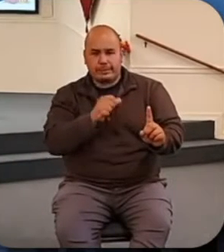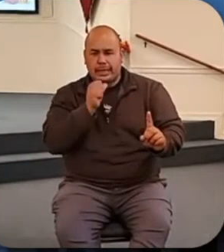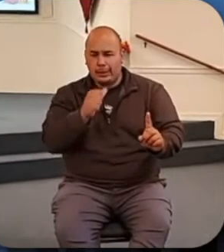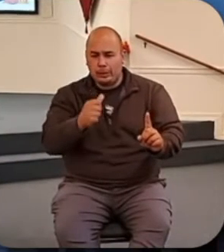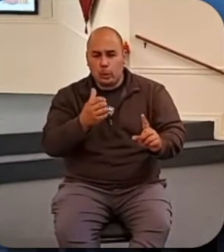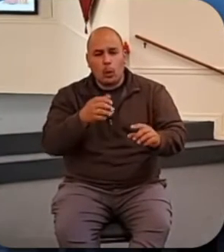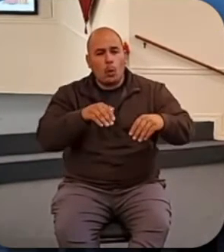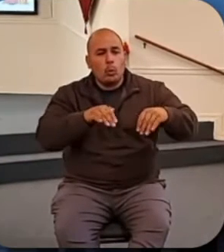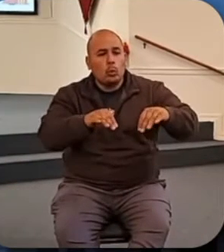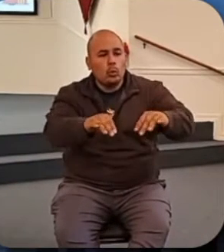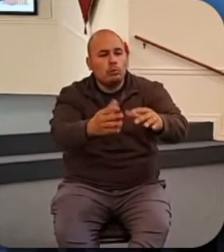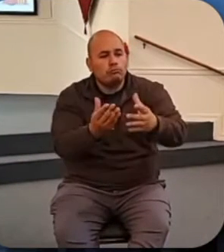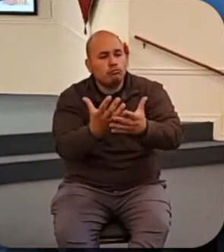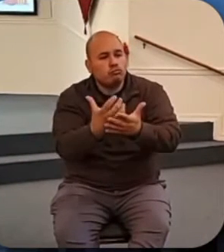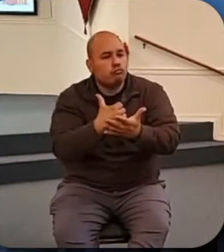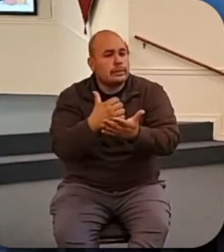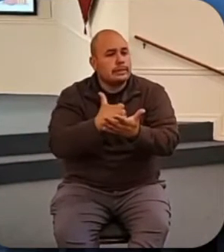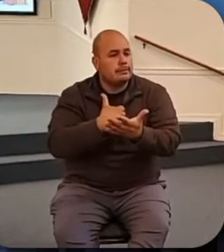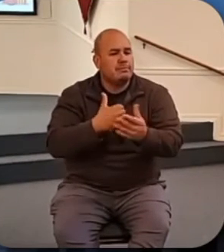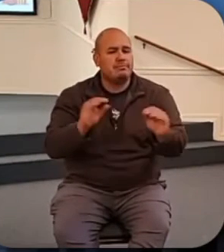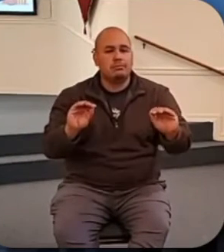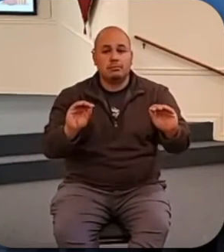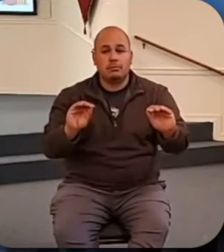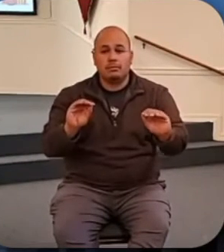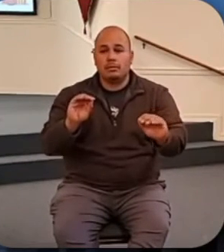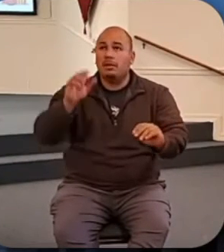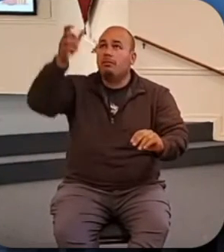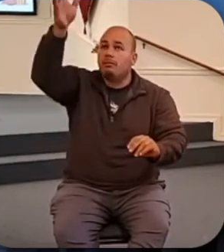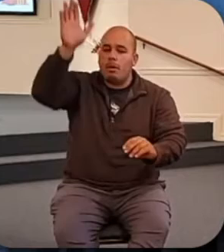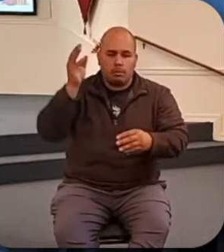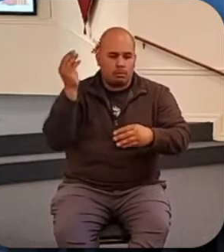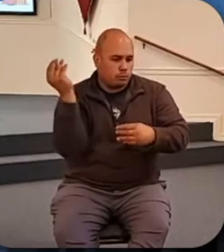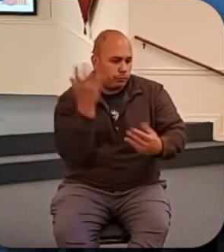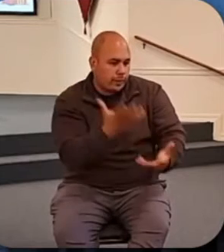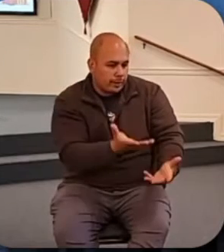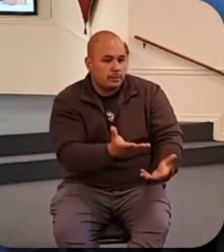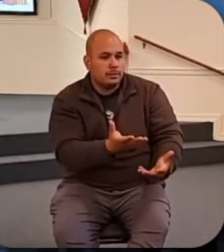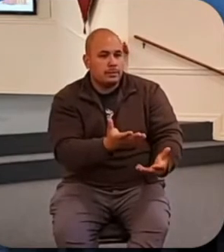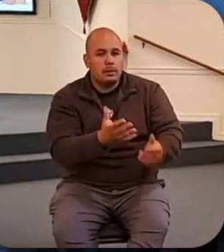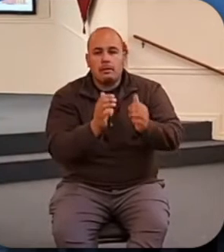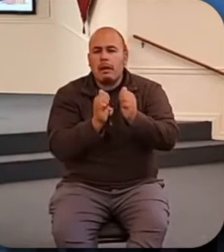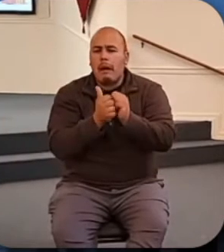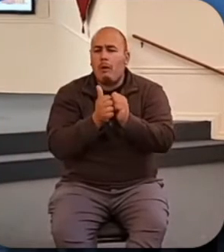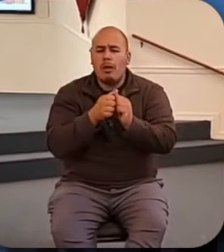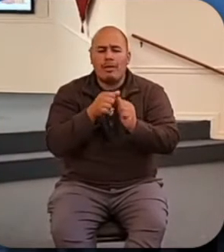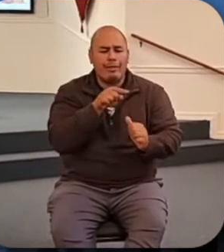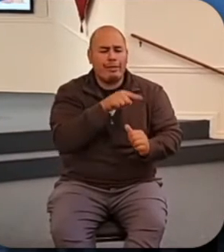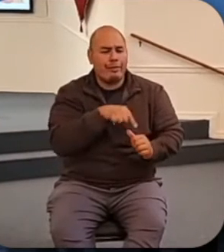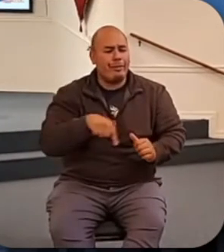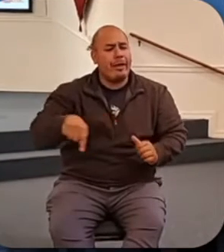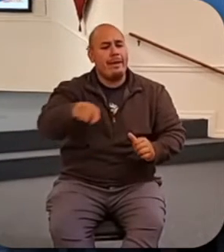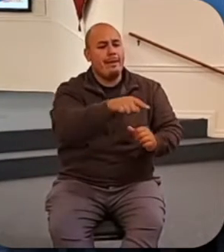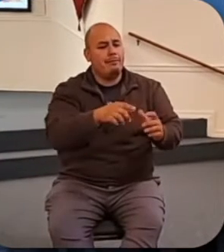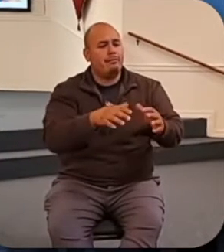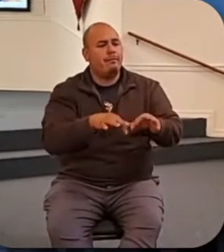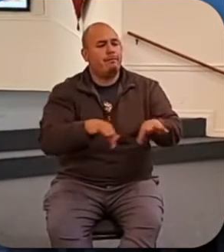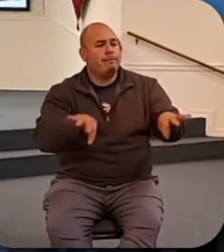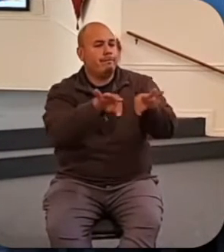no storeroom or barn. Yet God feeds them. And how much more valuable you are than birds!